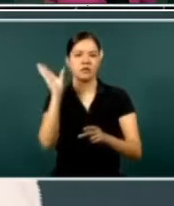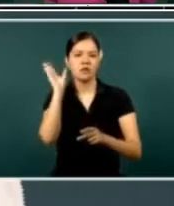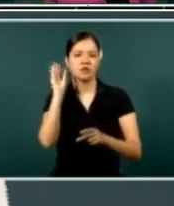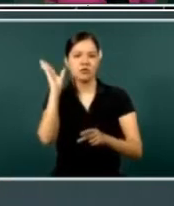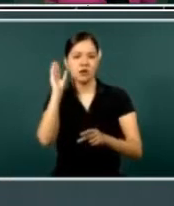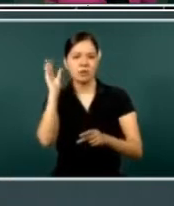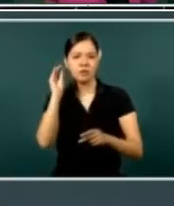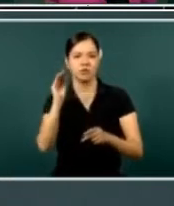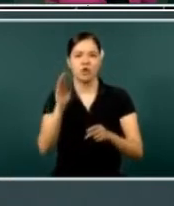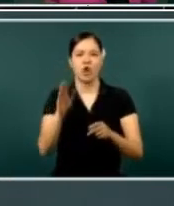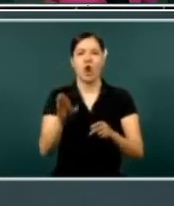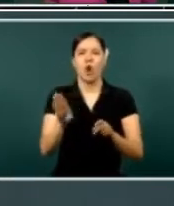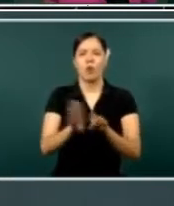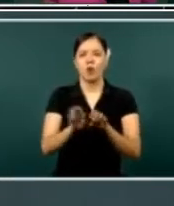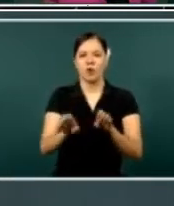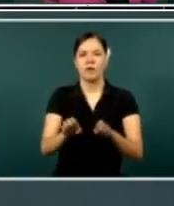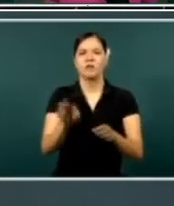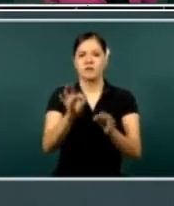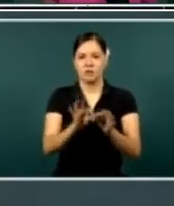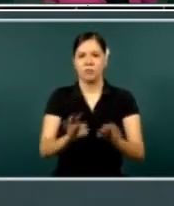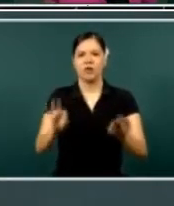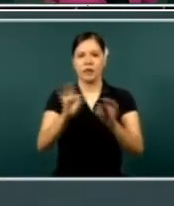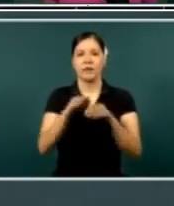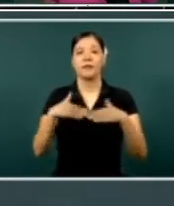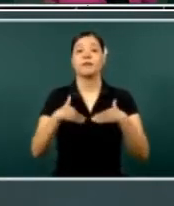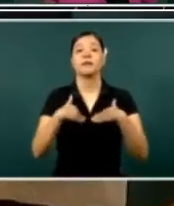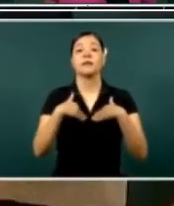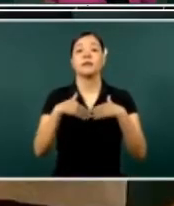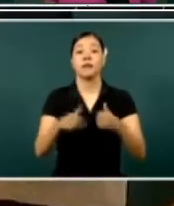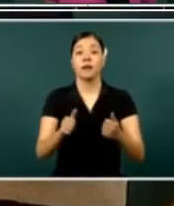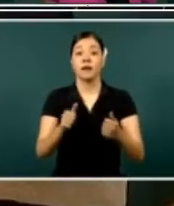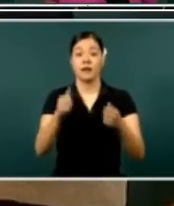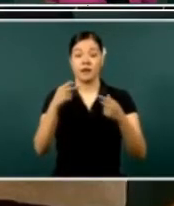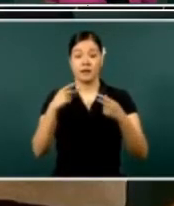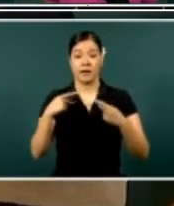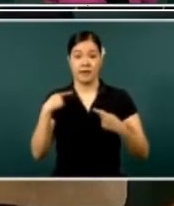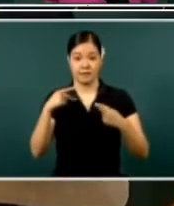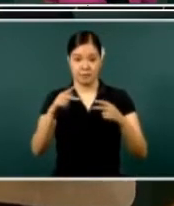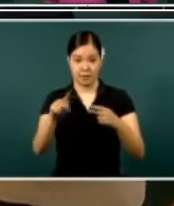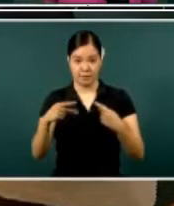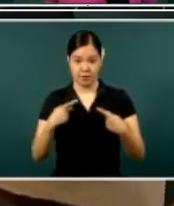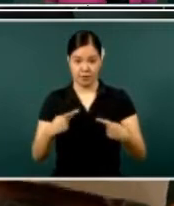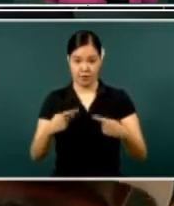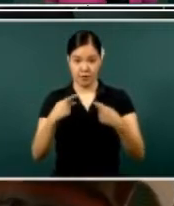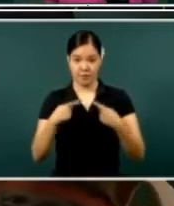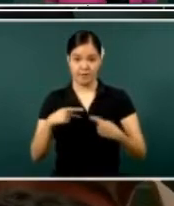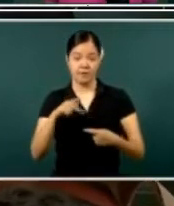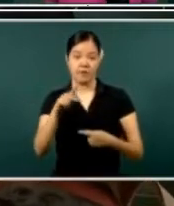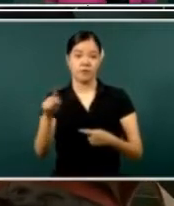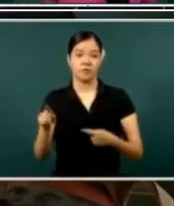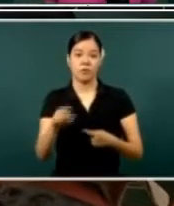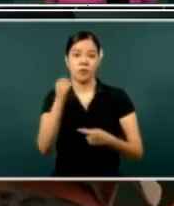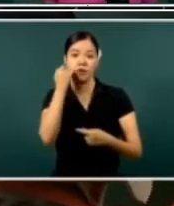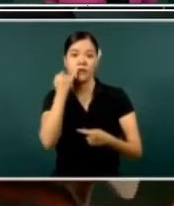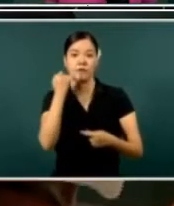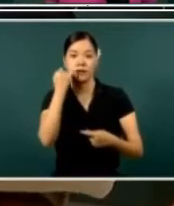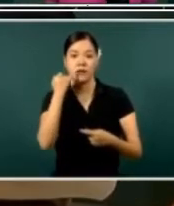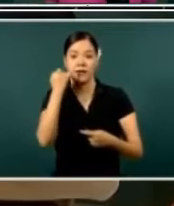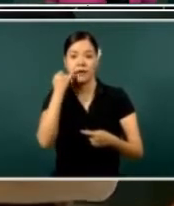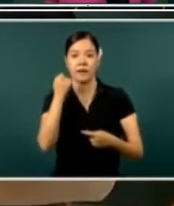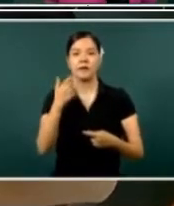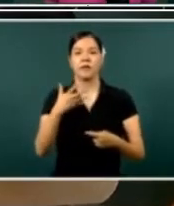people and communities as a public right. And to be recognized of their free